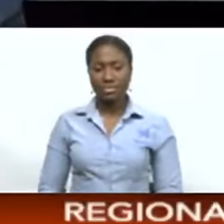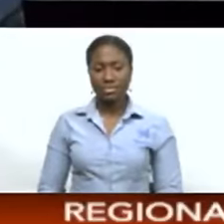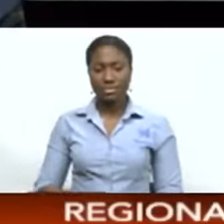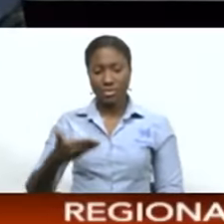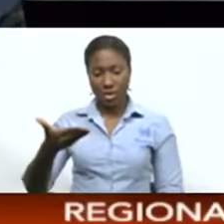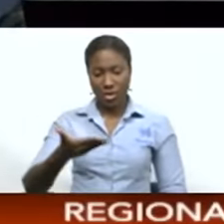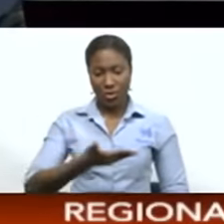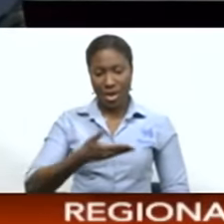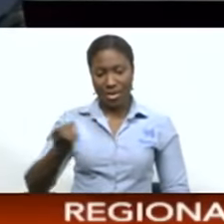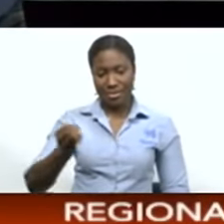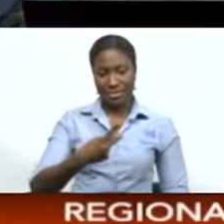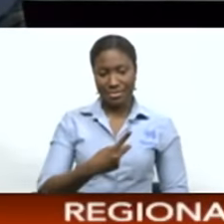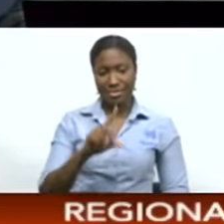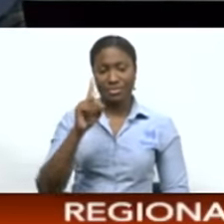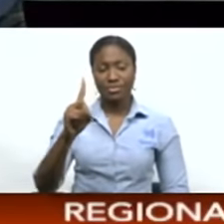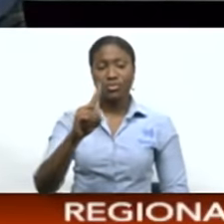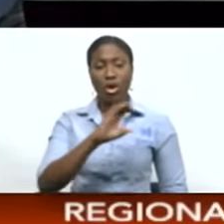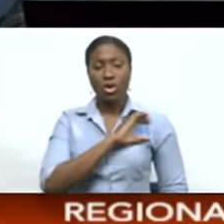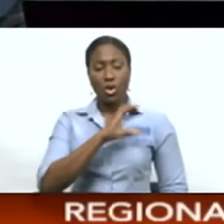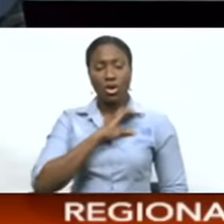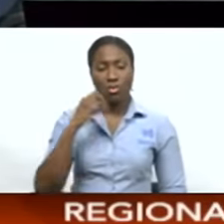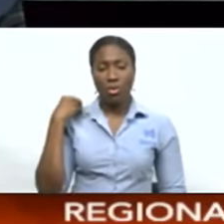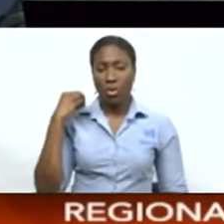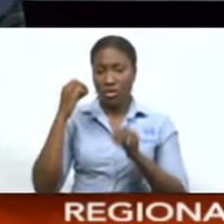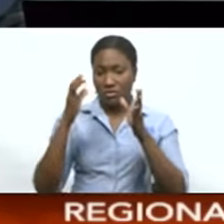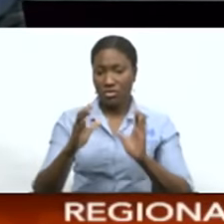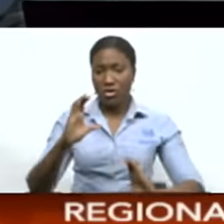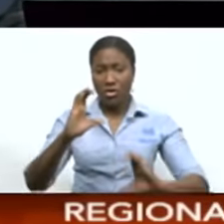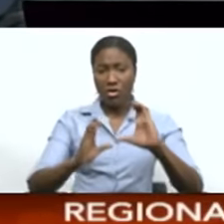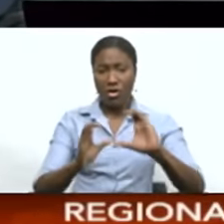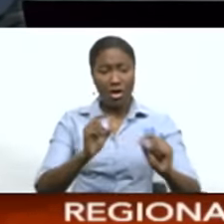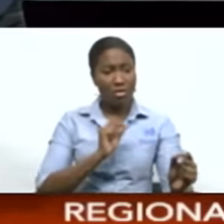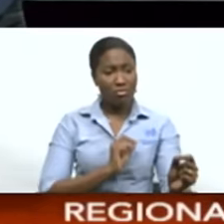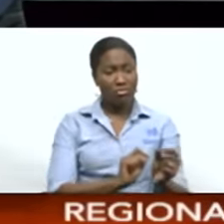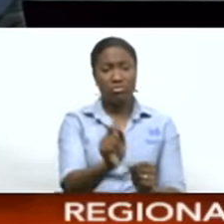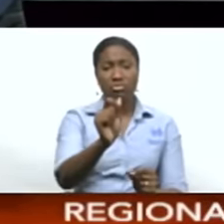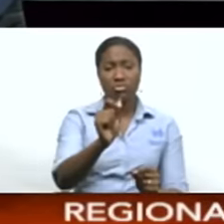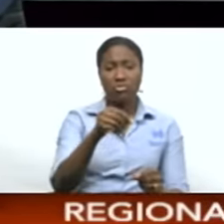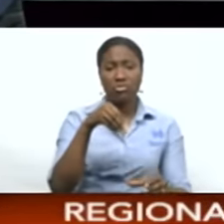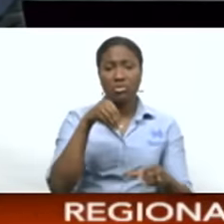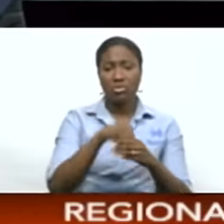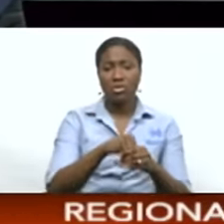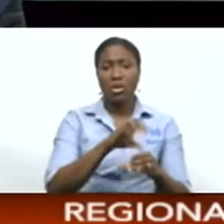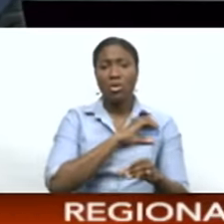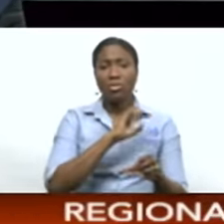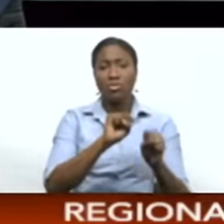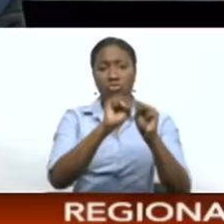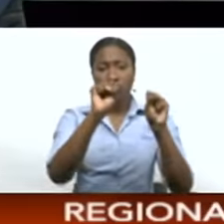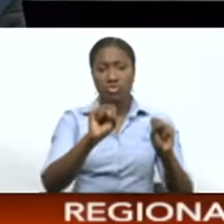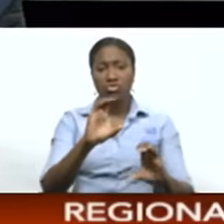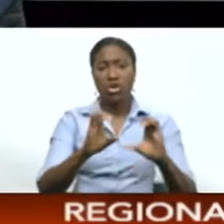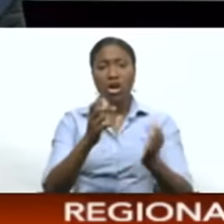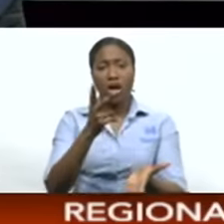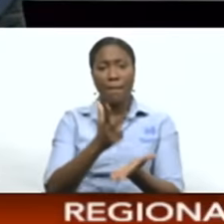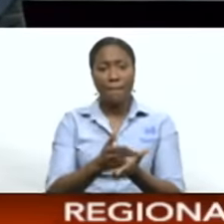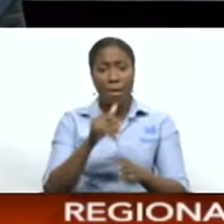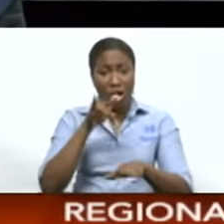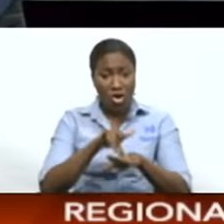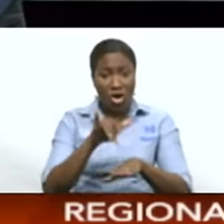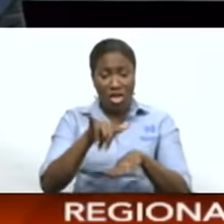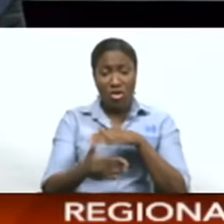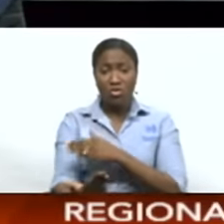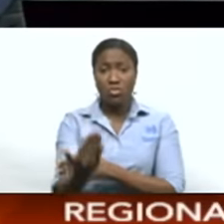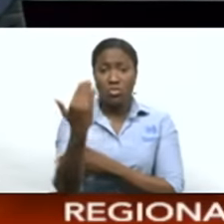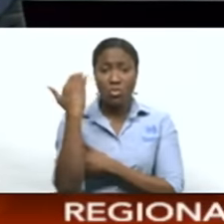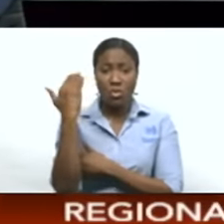Welcome back. police officer's vehicle was set on fire at the Chauvin Road Police Station car park in the early hours of this morning. The fire was